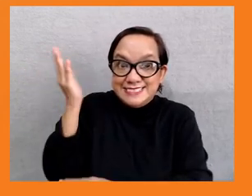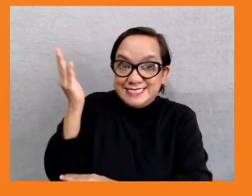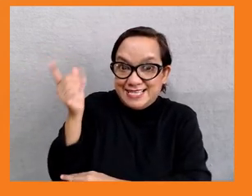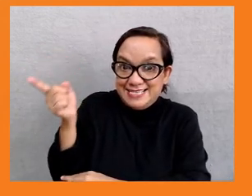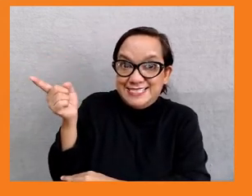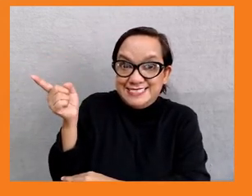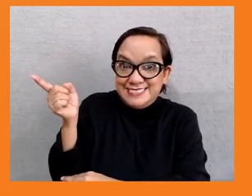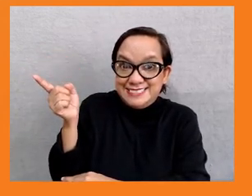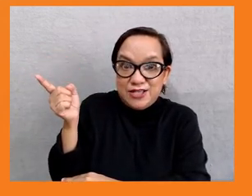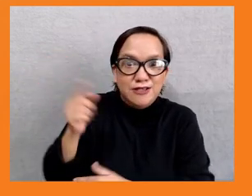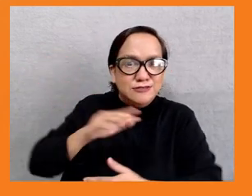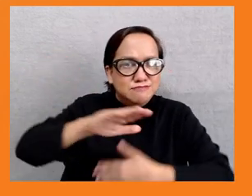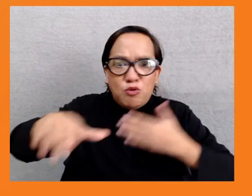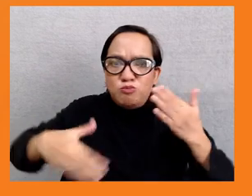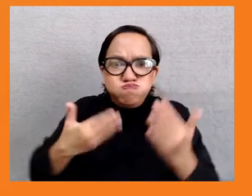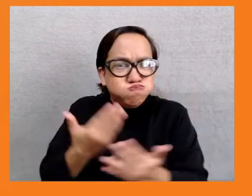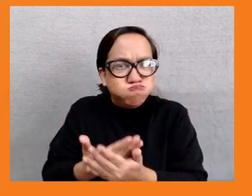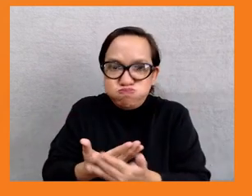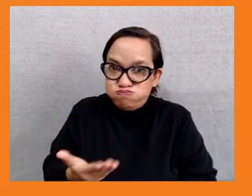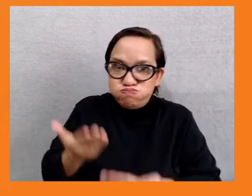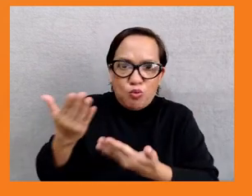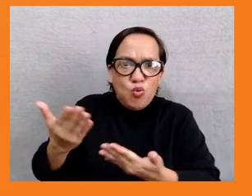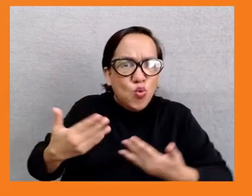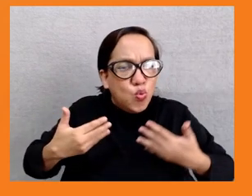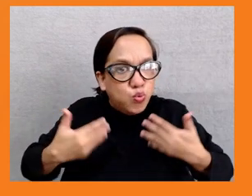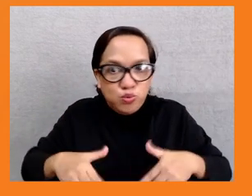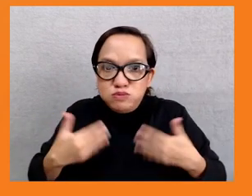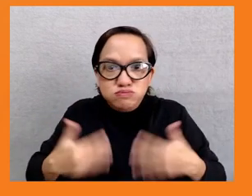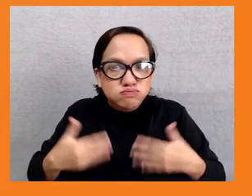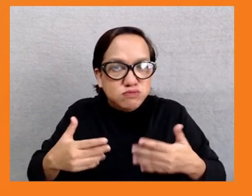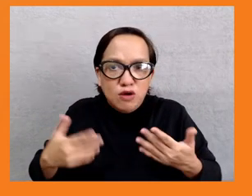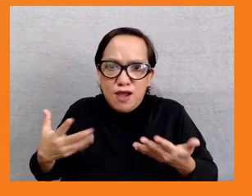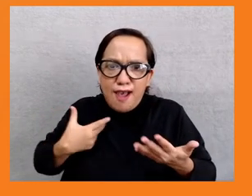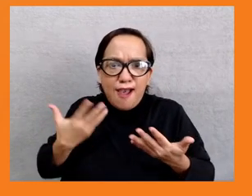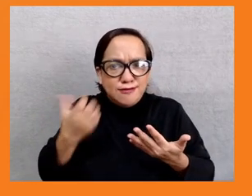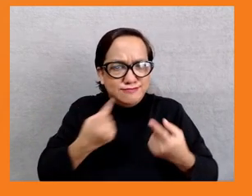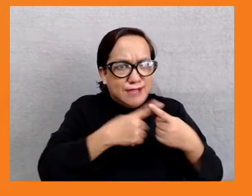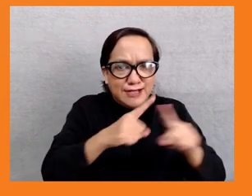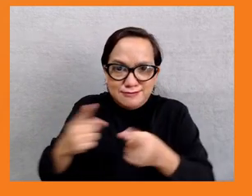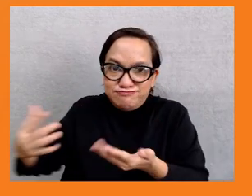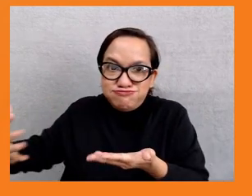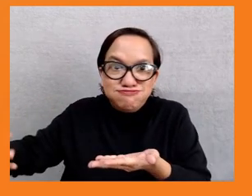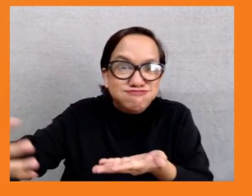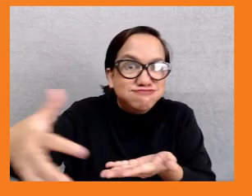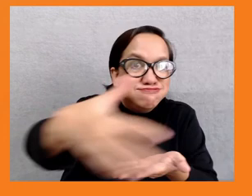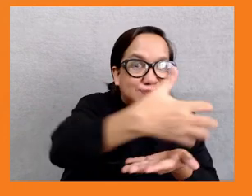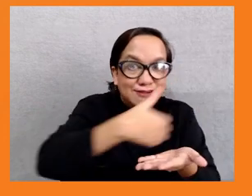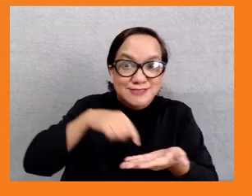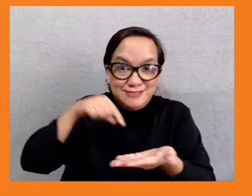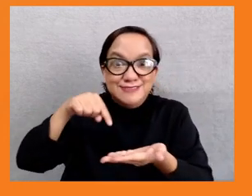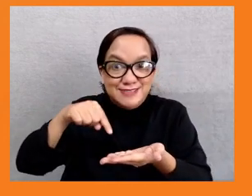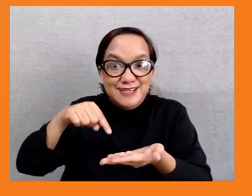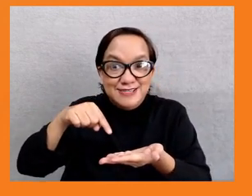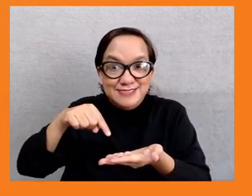ADB are very well taken. Next slide, please. So one thing I do want to